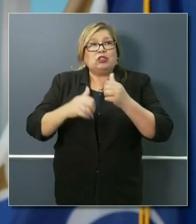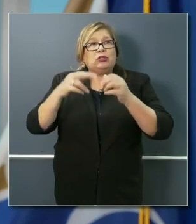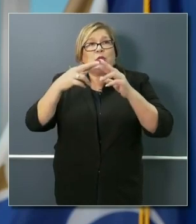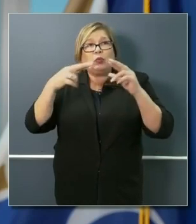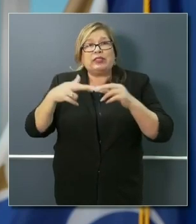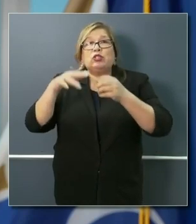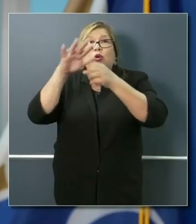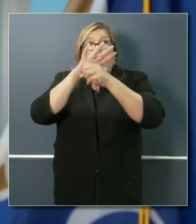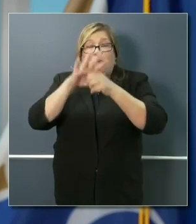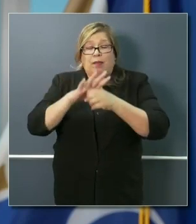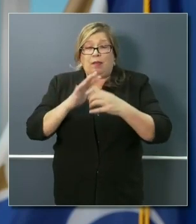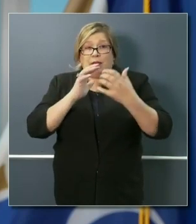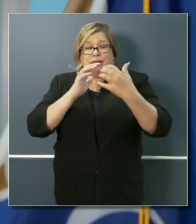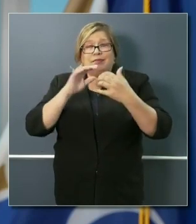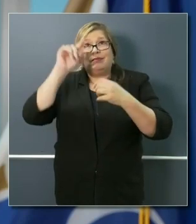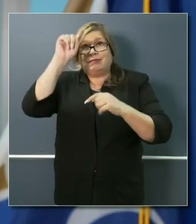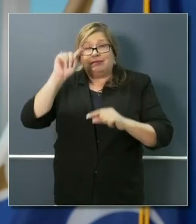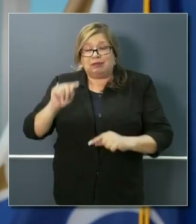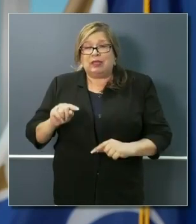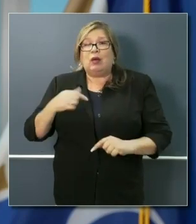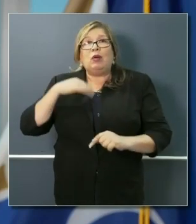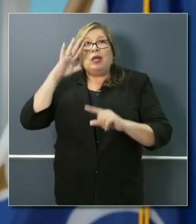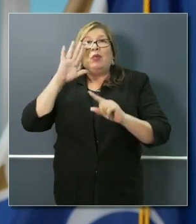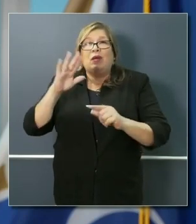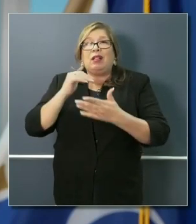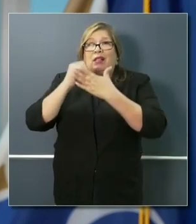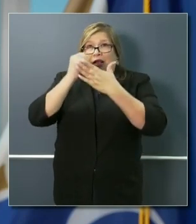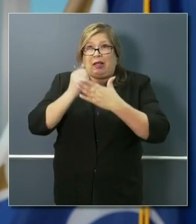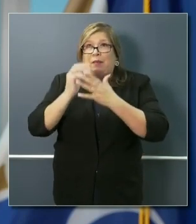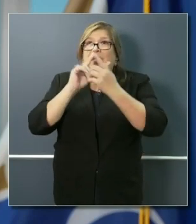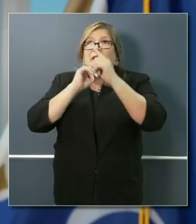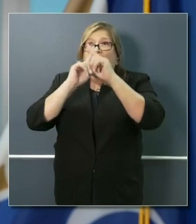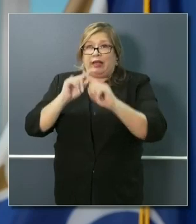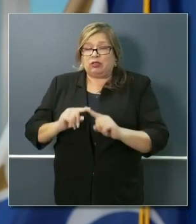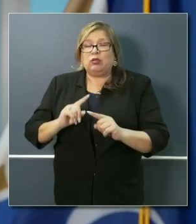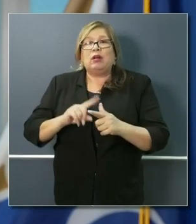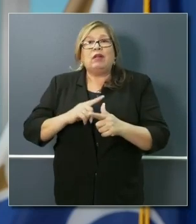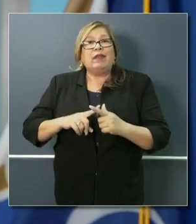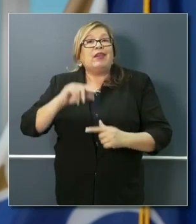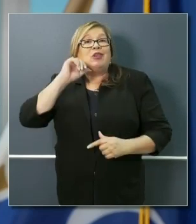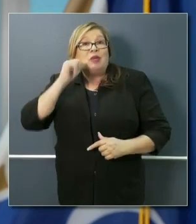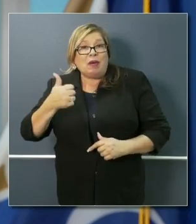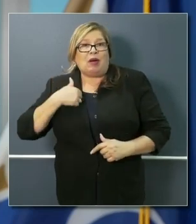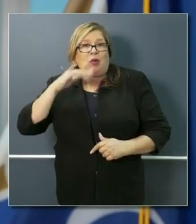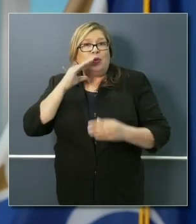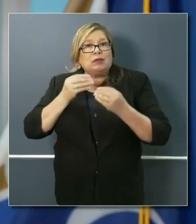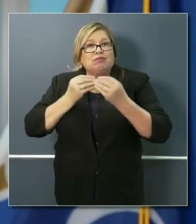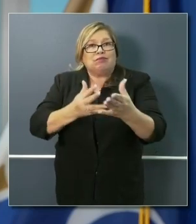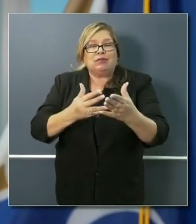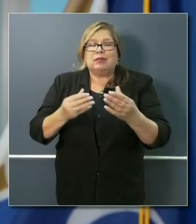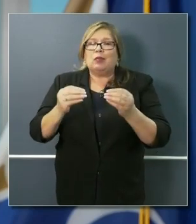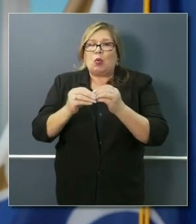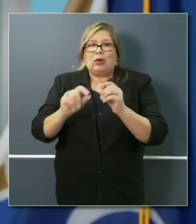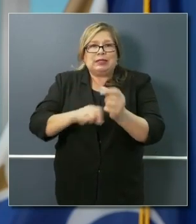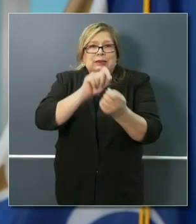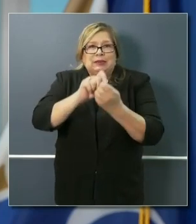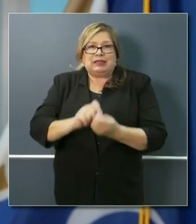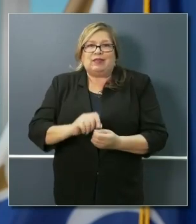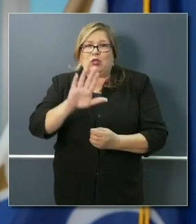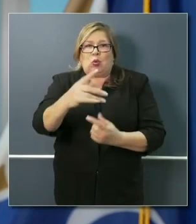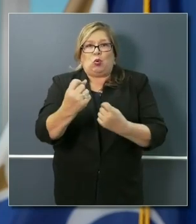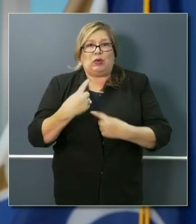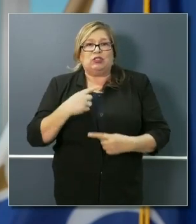we'll be able to provide you clarity in terms of your question. Again, this time tomorrow, we will specifically be laying those things out.